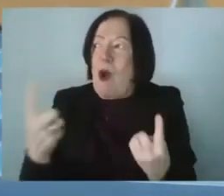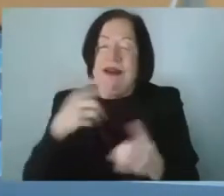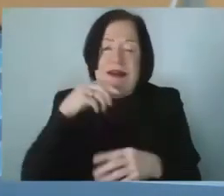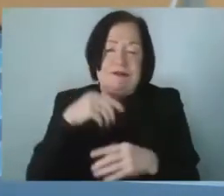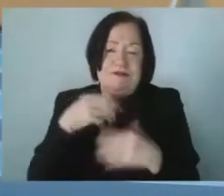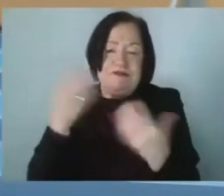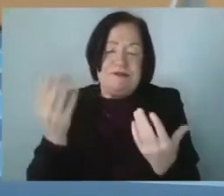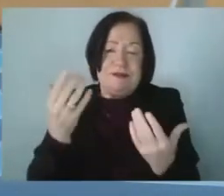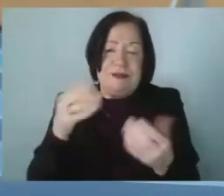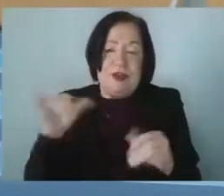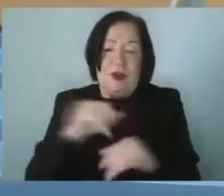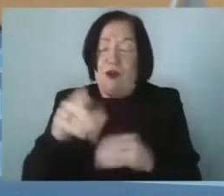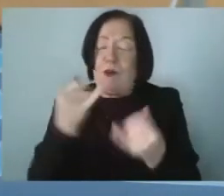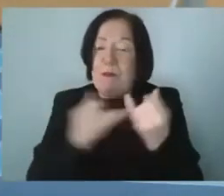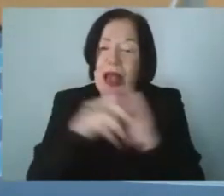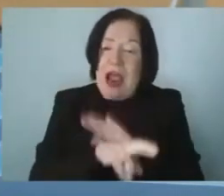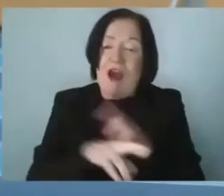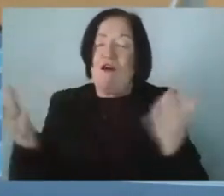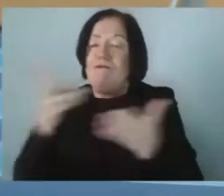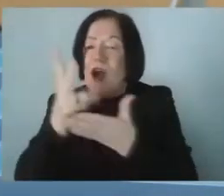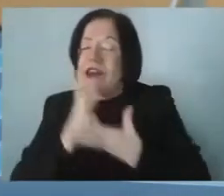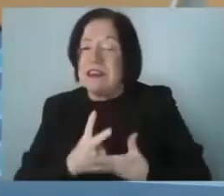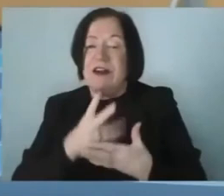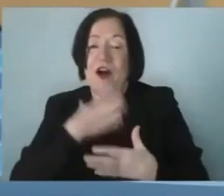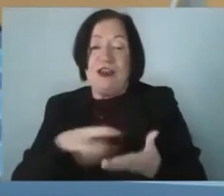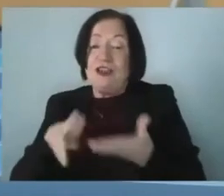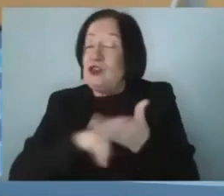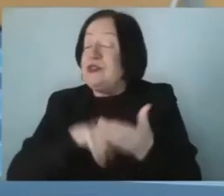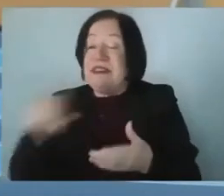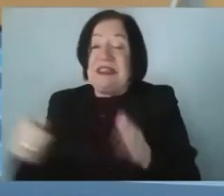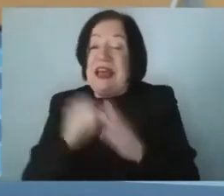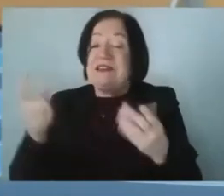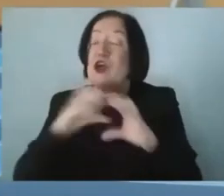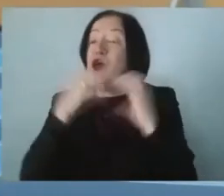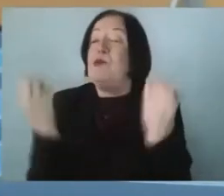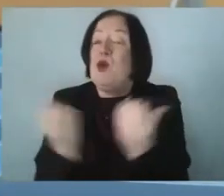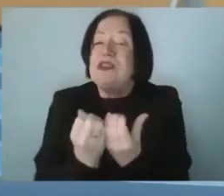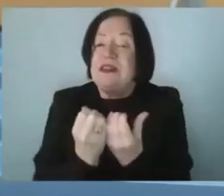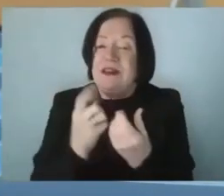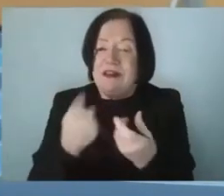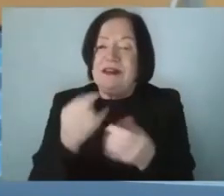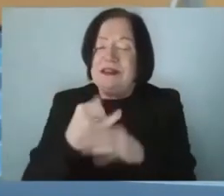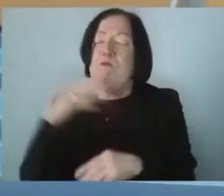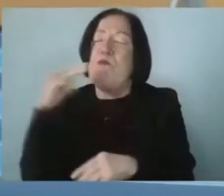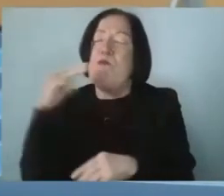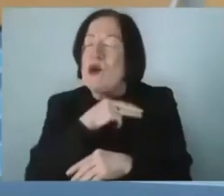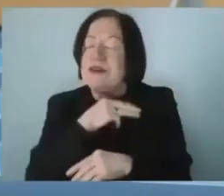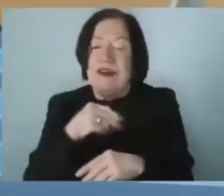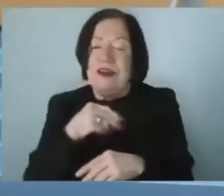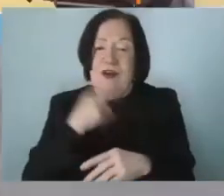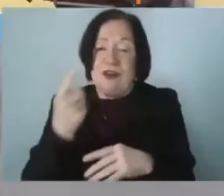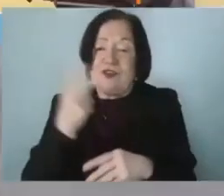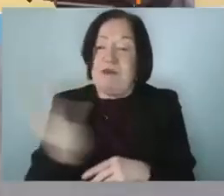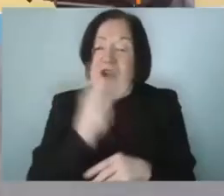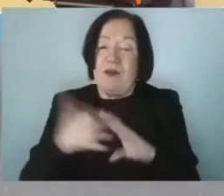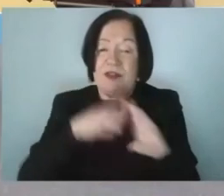you know whether you're a player or volunteer or just utilizing the facility as a community facility i think it's really important and we're we've just partnered with the our